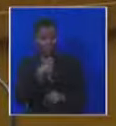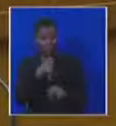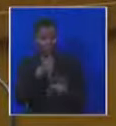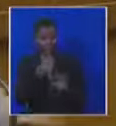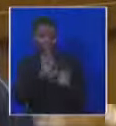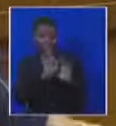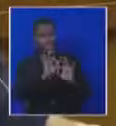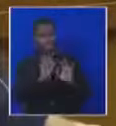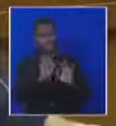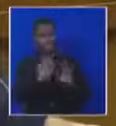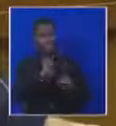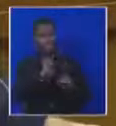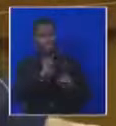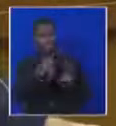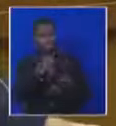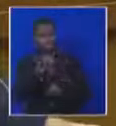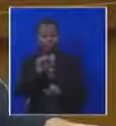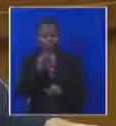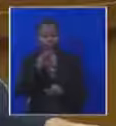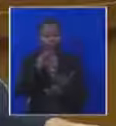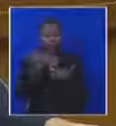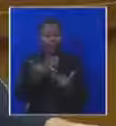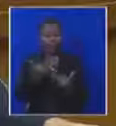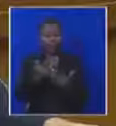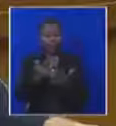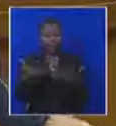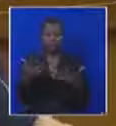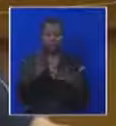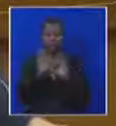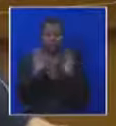You're absolutely right, the ANC has produced a lot of nuts.